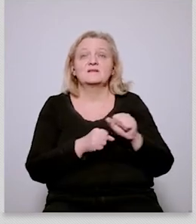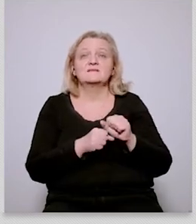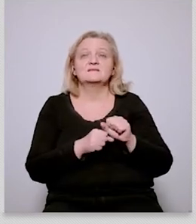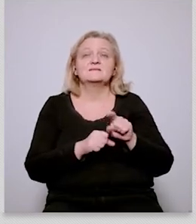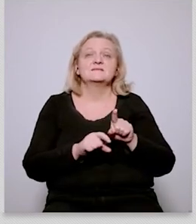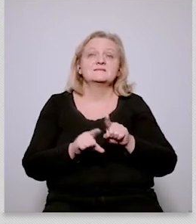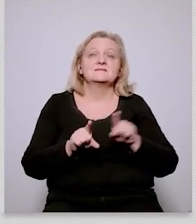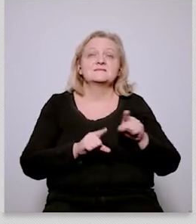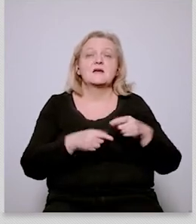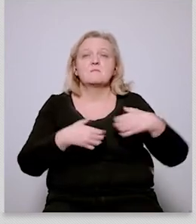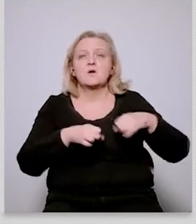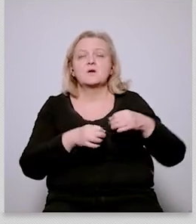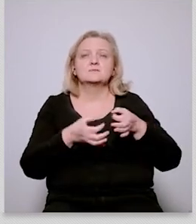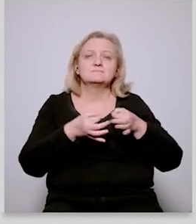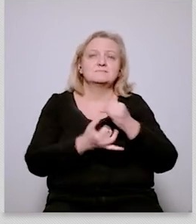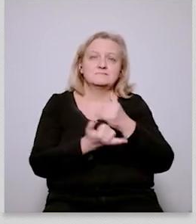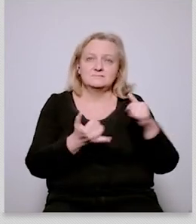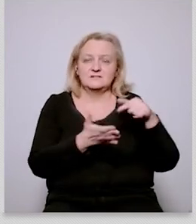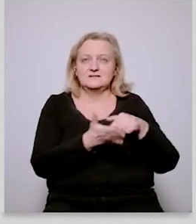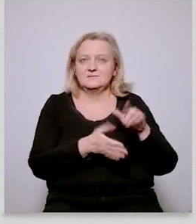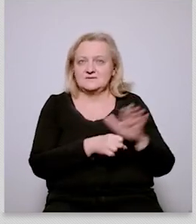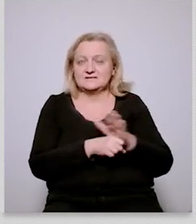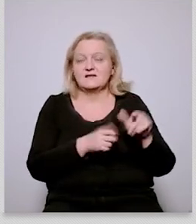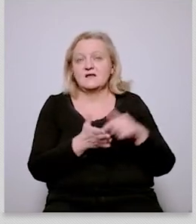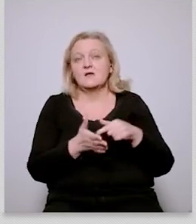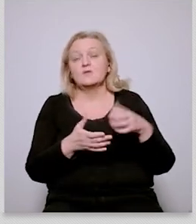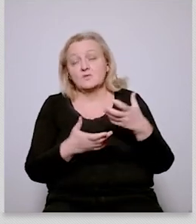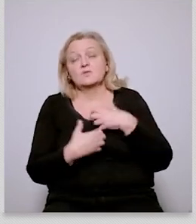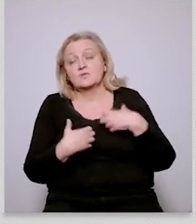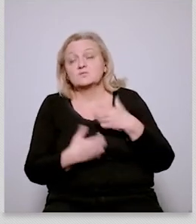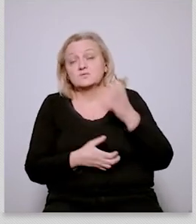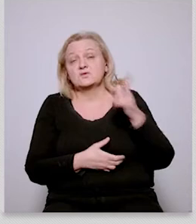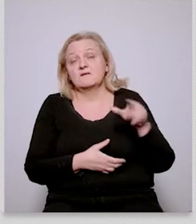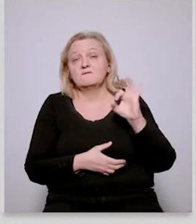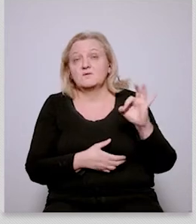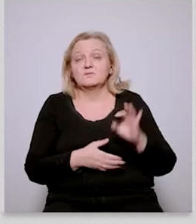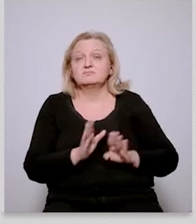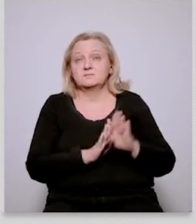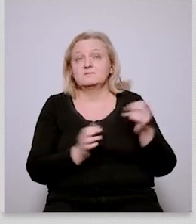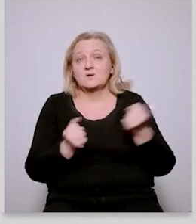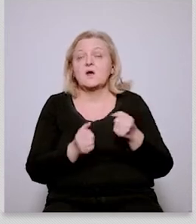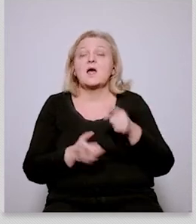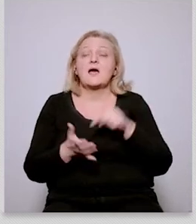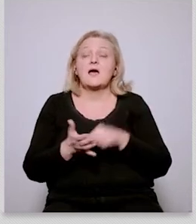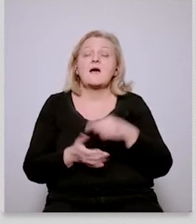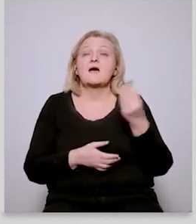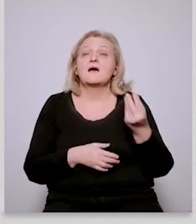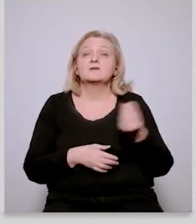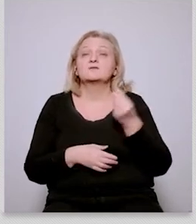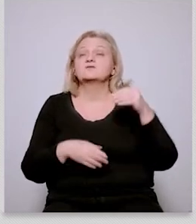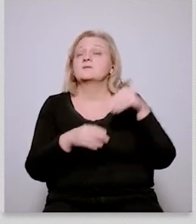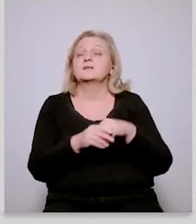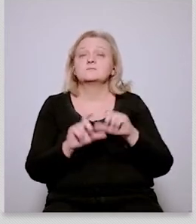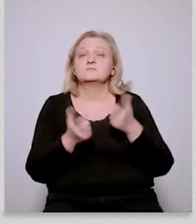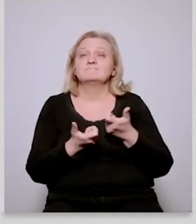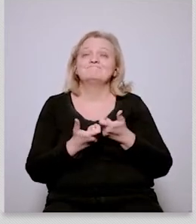is simply not sustainable in terms of the narrative i think there's a lot of hypocrisy in the current debate and we